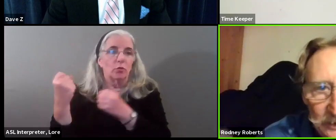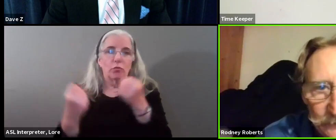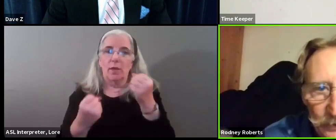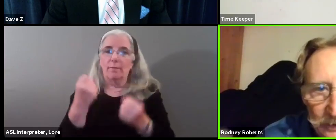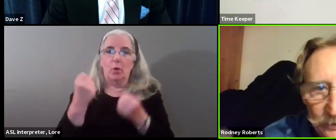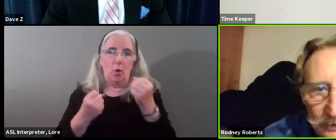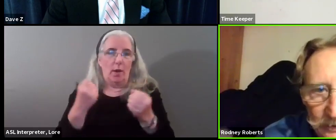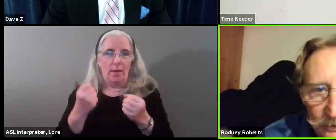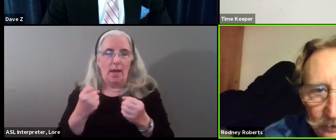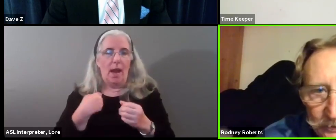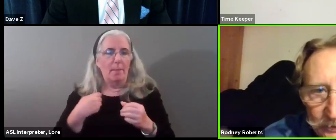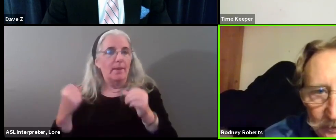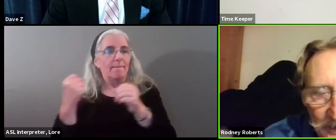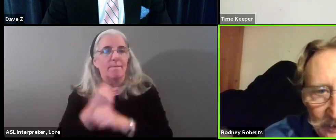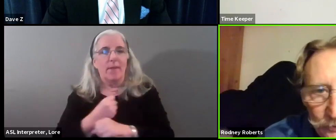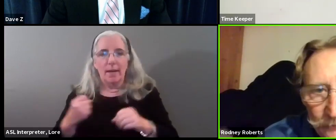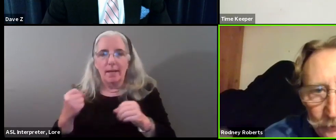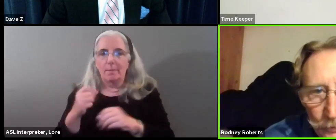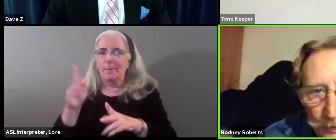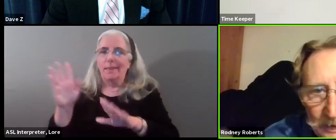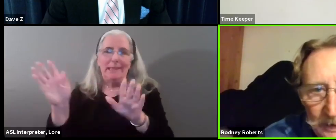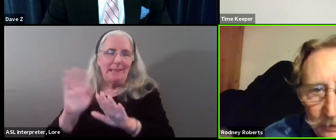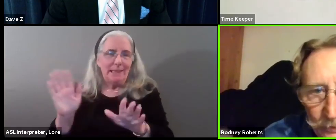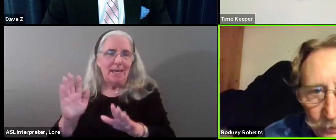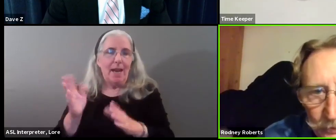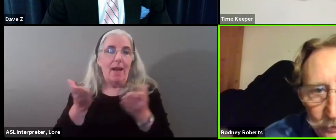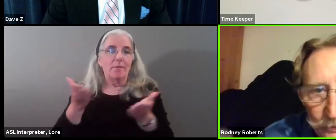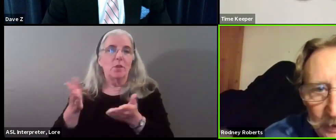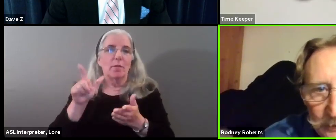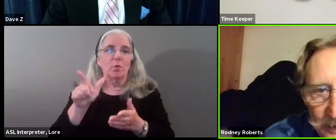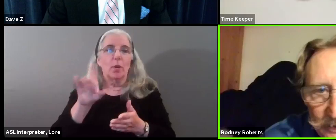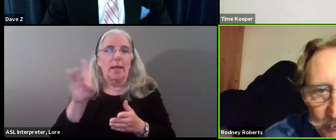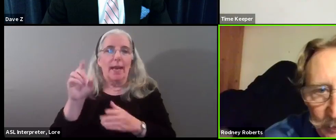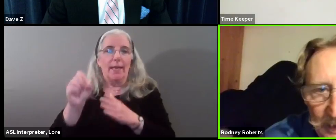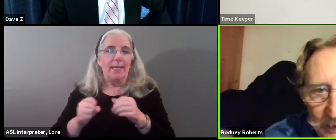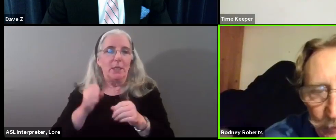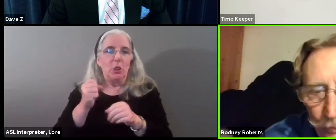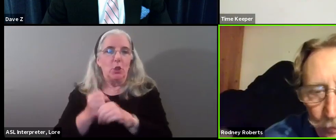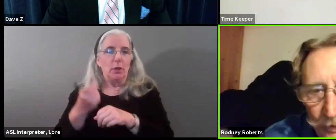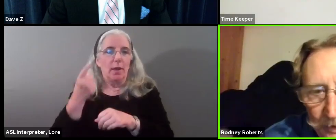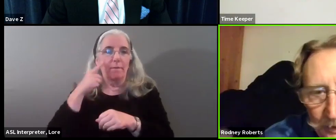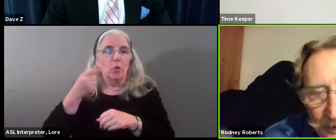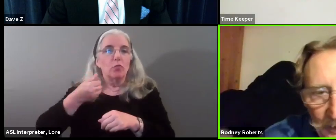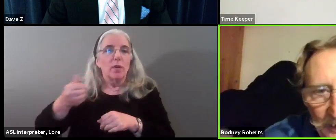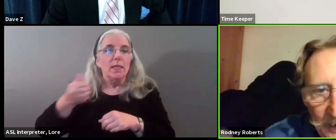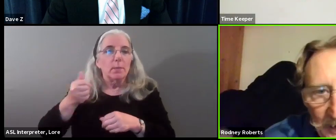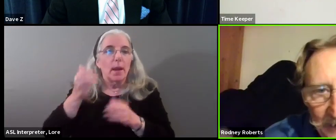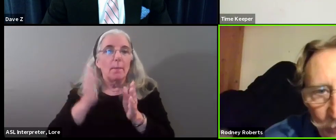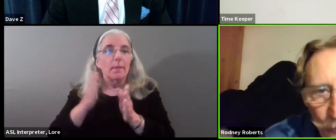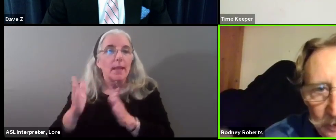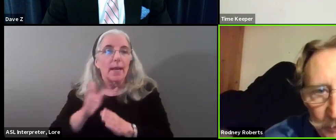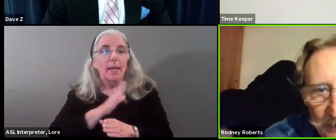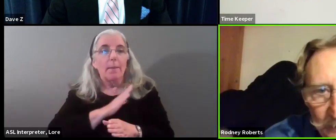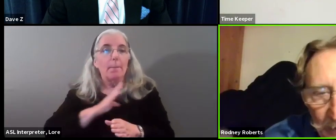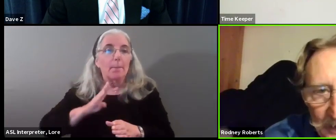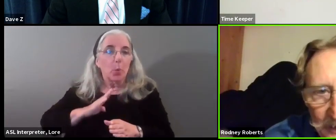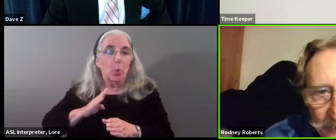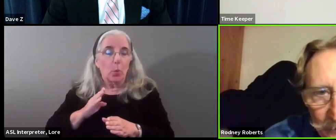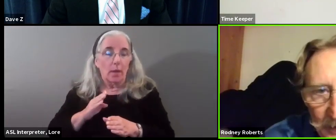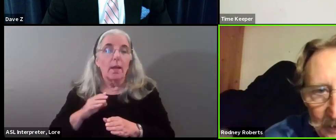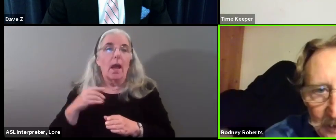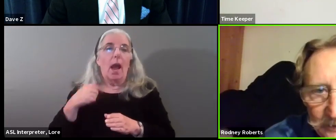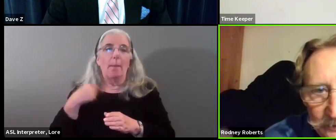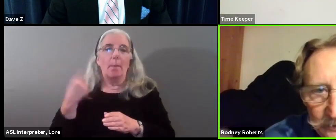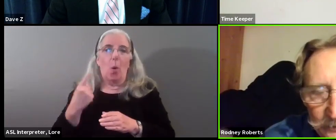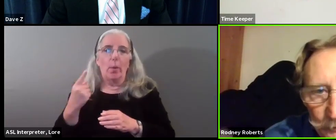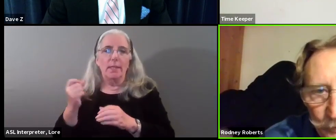fighting this for years and years. I served for 28 years on the transportation planning board, and I have always been fighting and